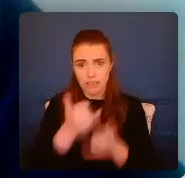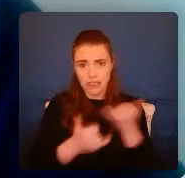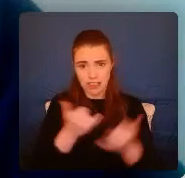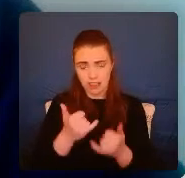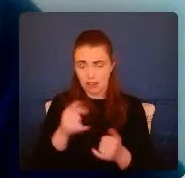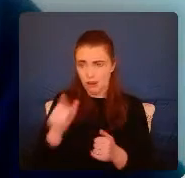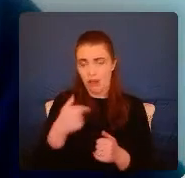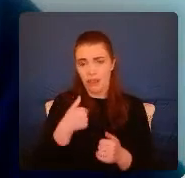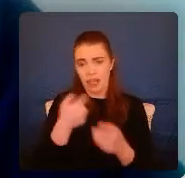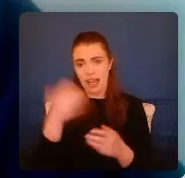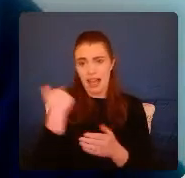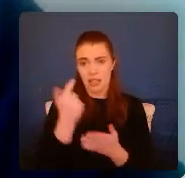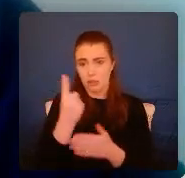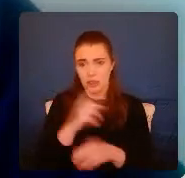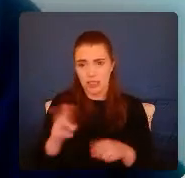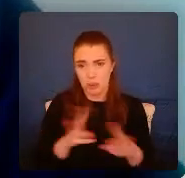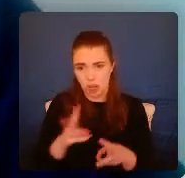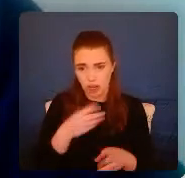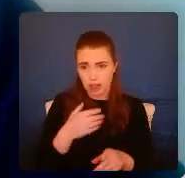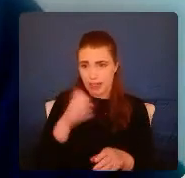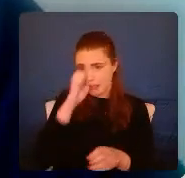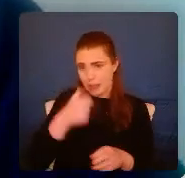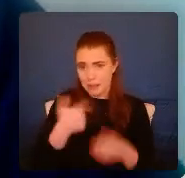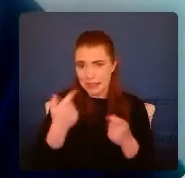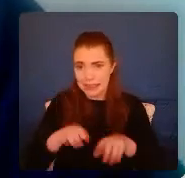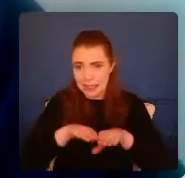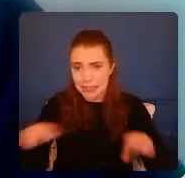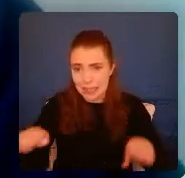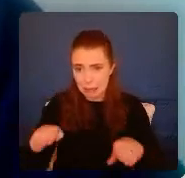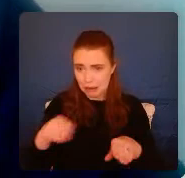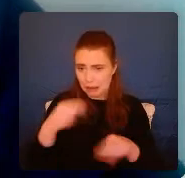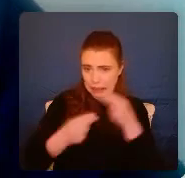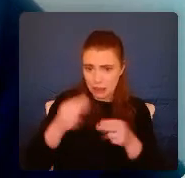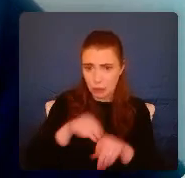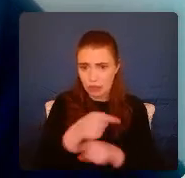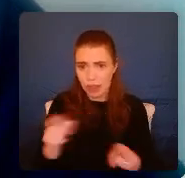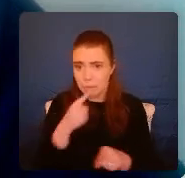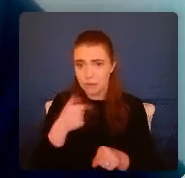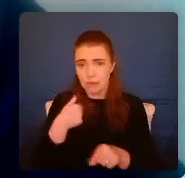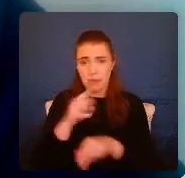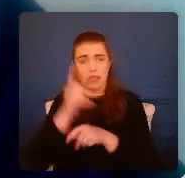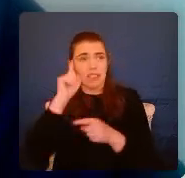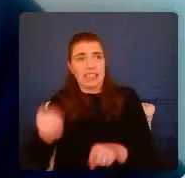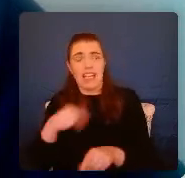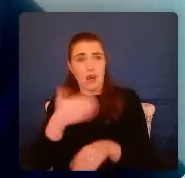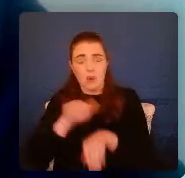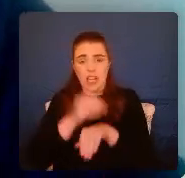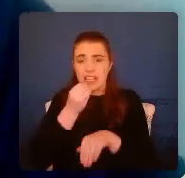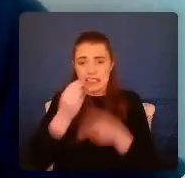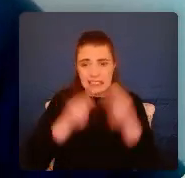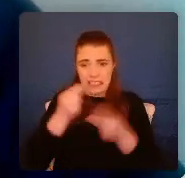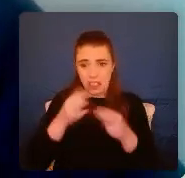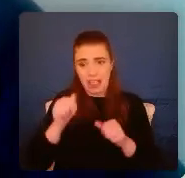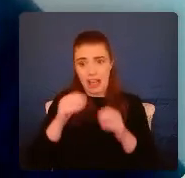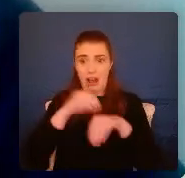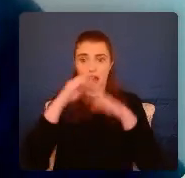with them and their family. It was just too weird. My mother never cared where we had dinner. We could have had it on the roof for all she cared. That's